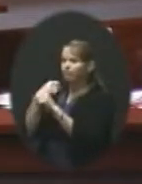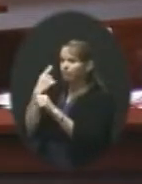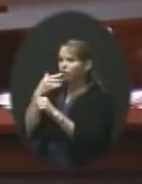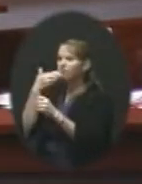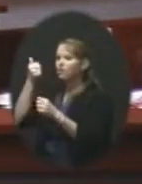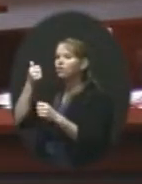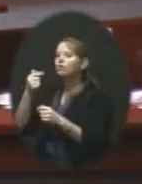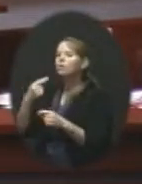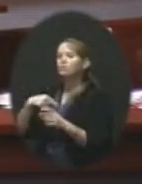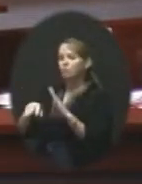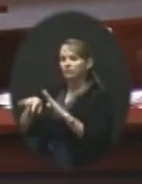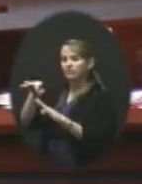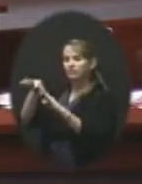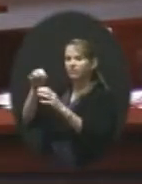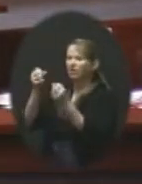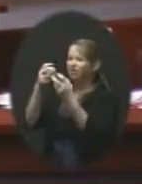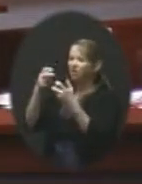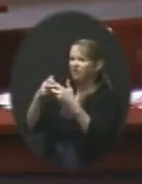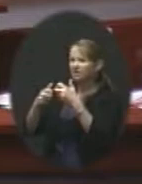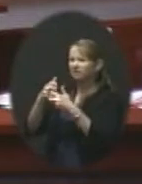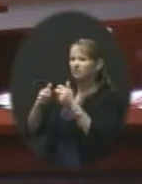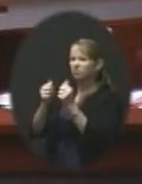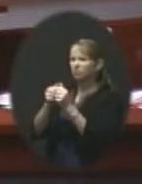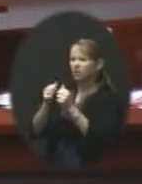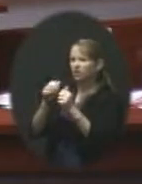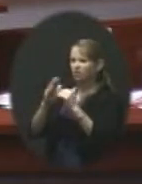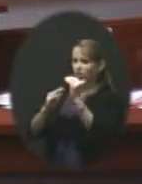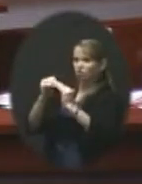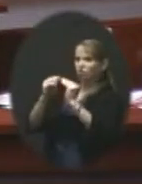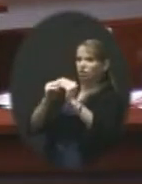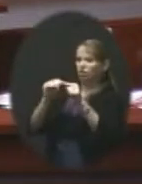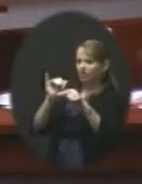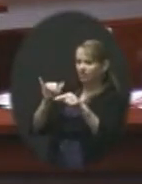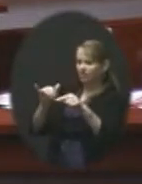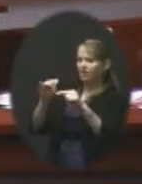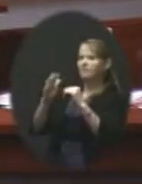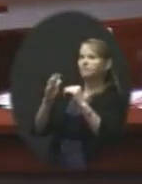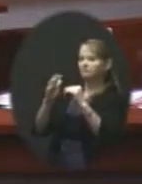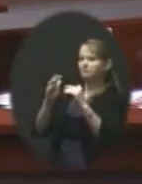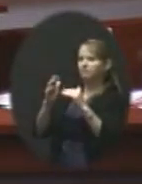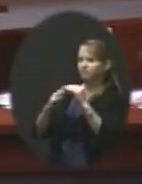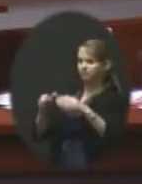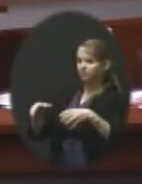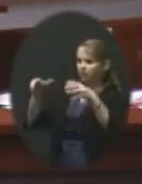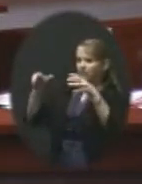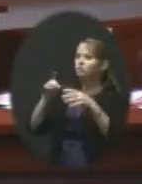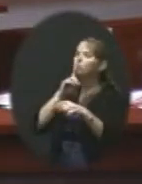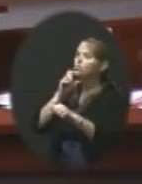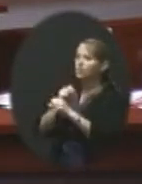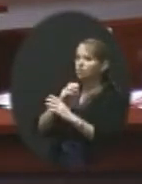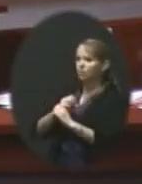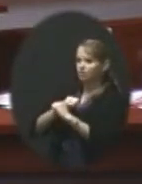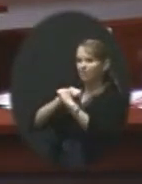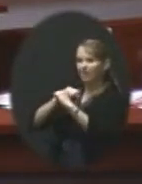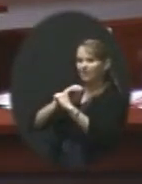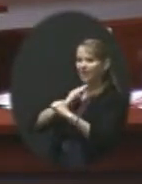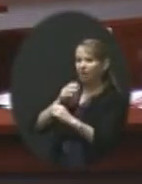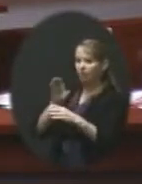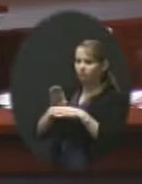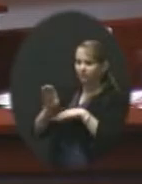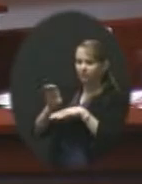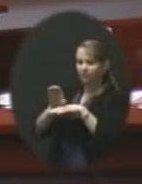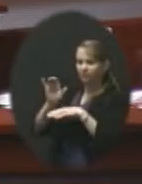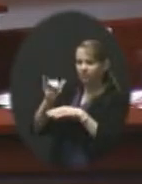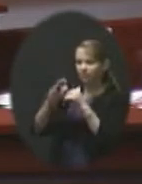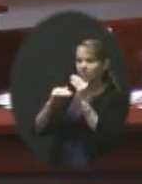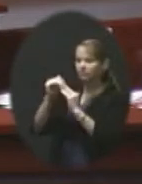lot of issues in the construction of that building. So we are really protecting the investment of that building for a long time into the future.